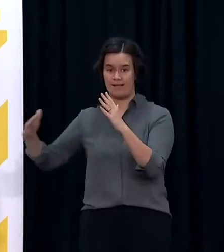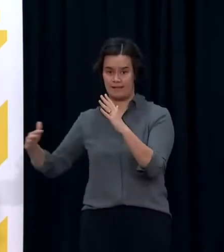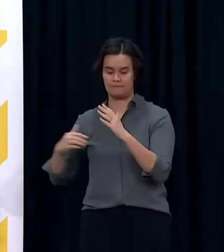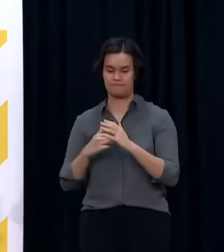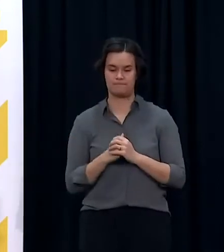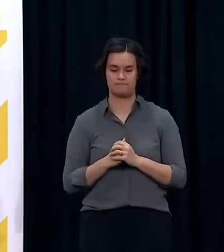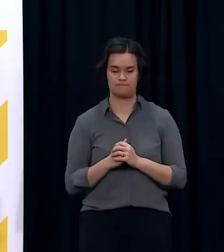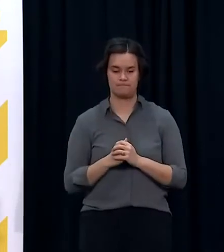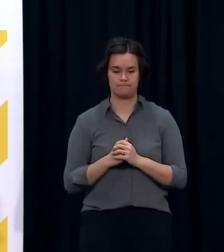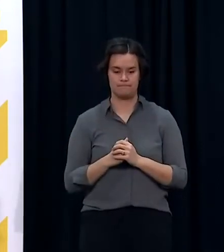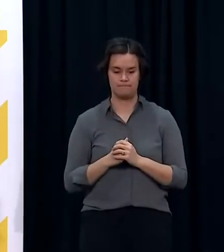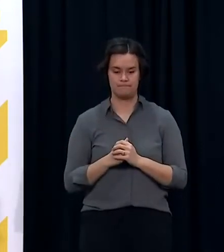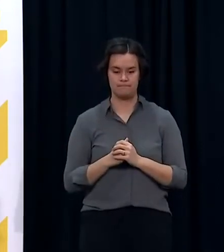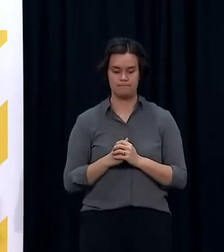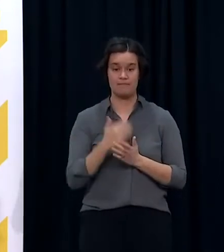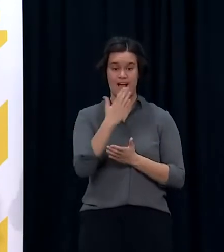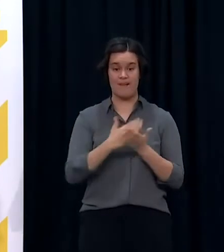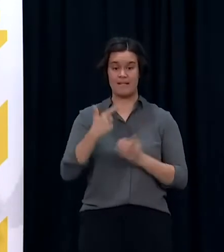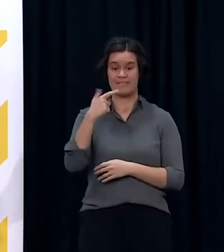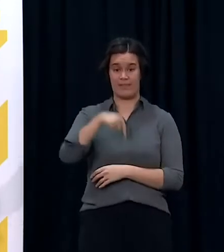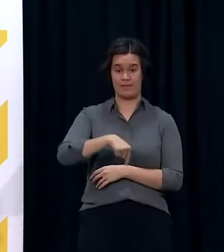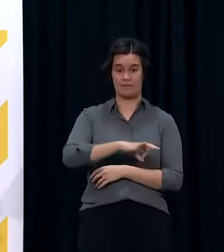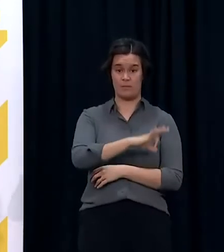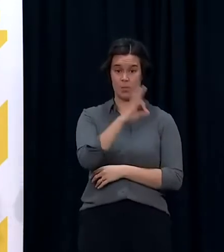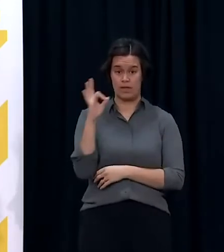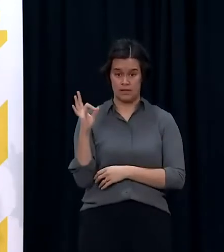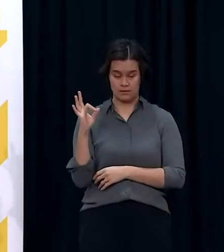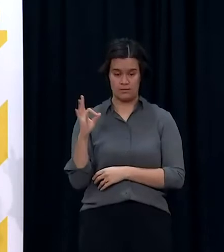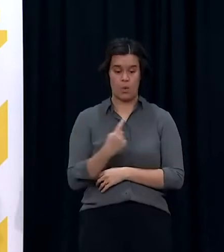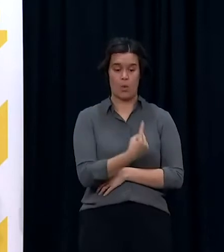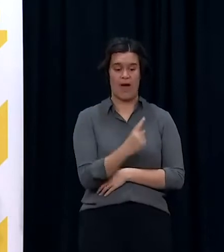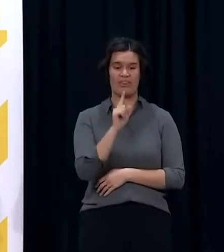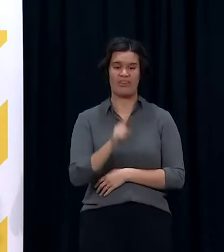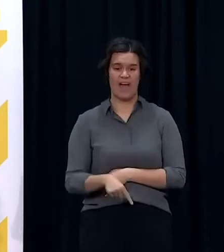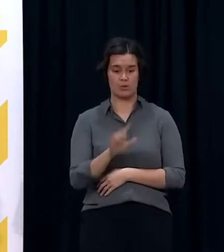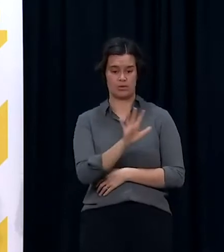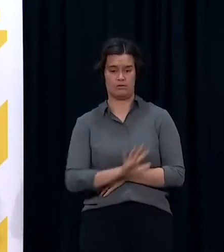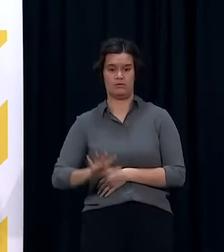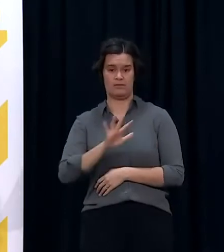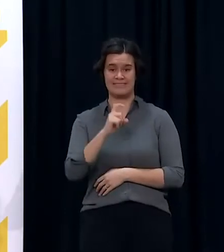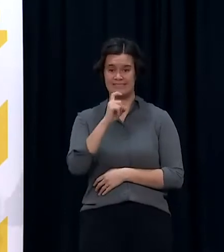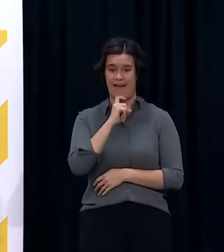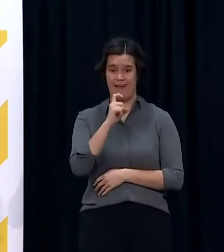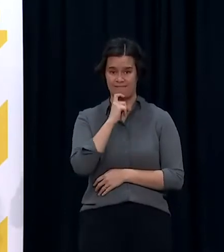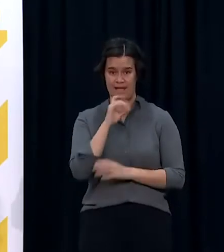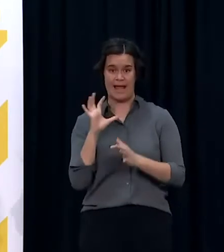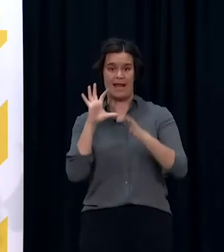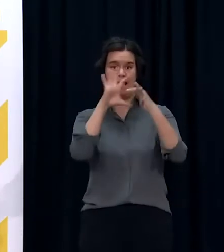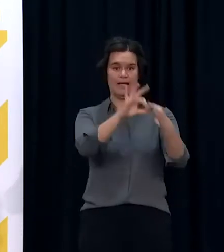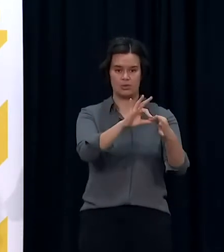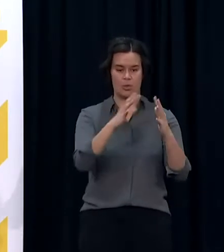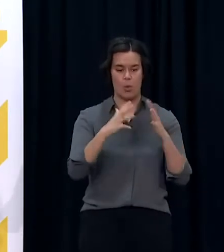As at 7.30 this morning, 1,191 Waitamata DHB staff had undergone testing,